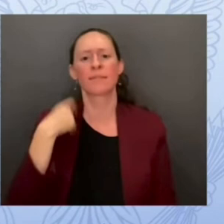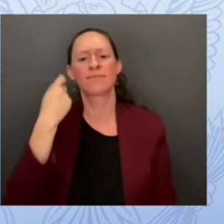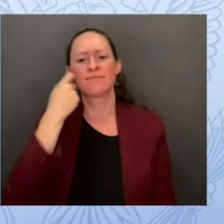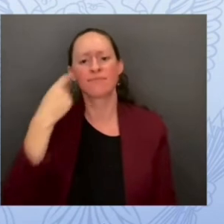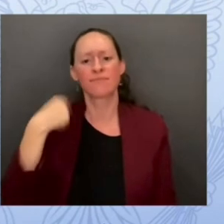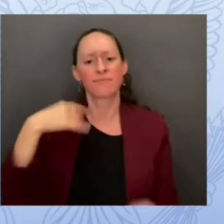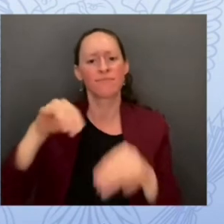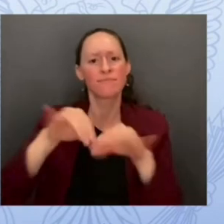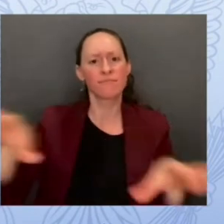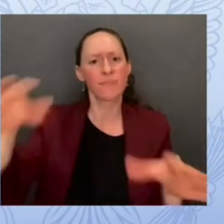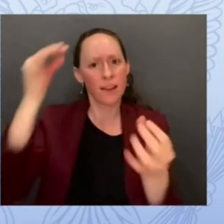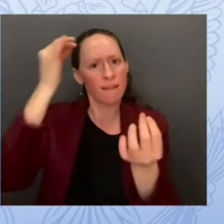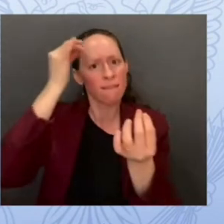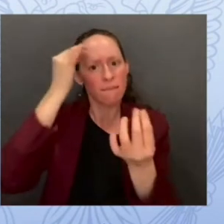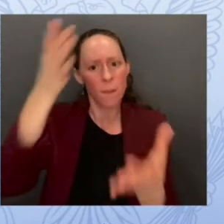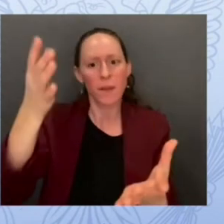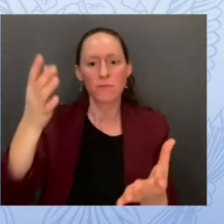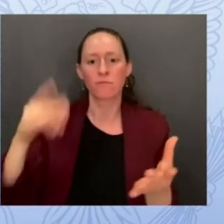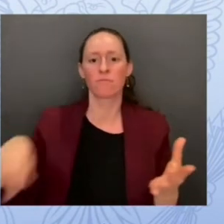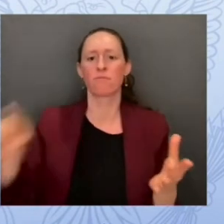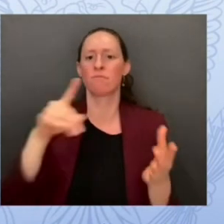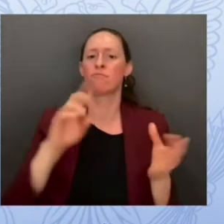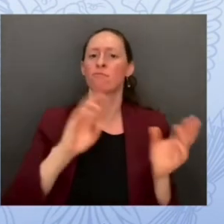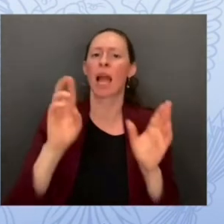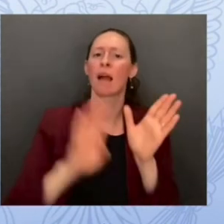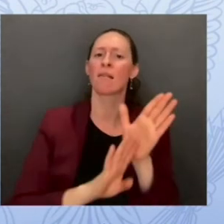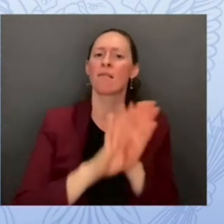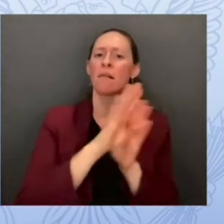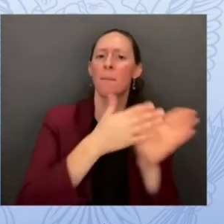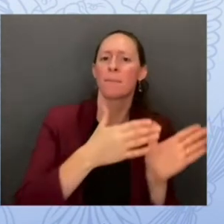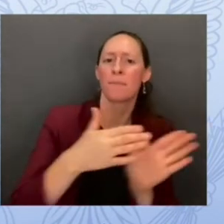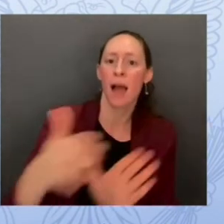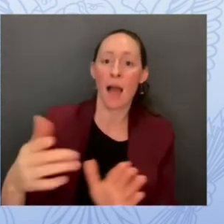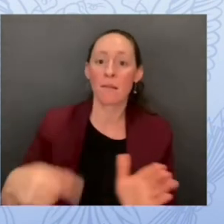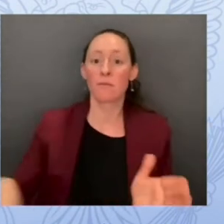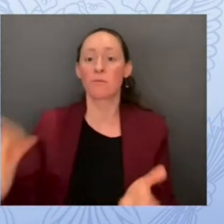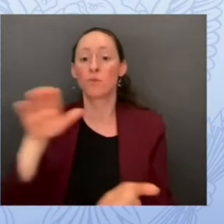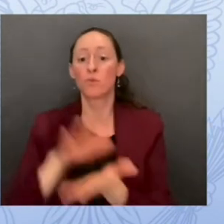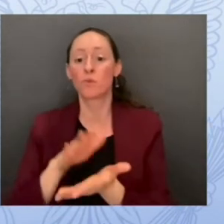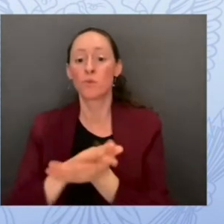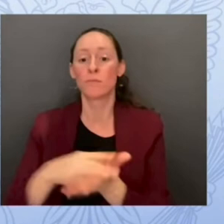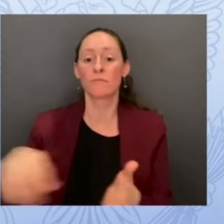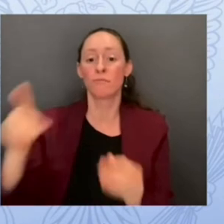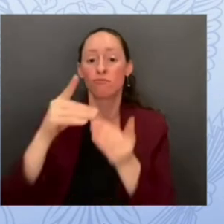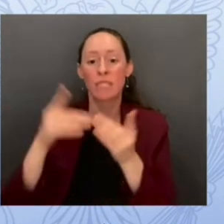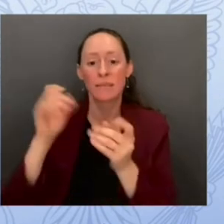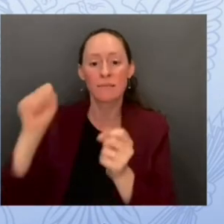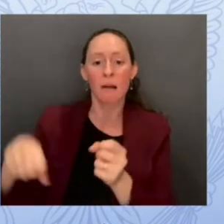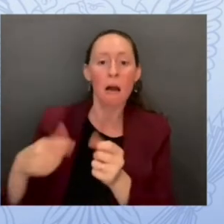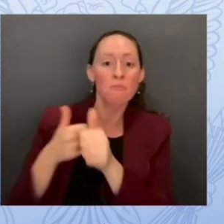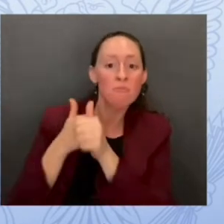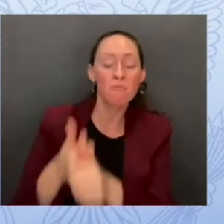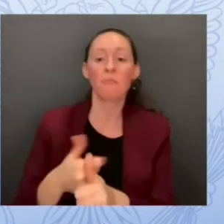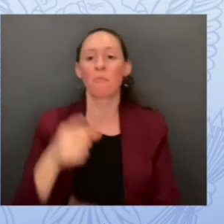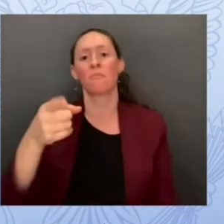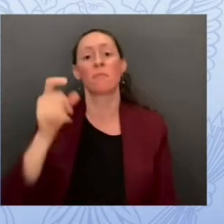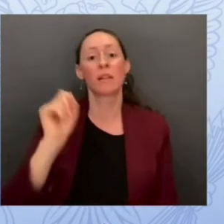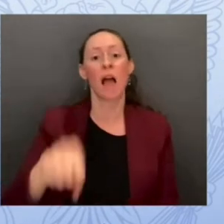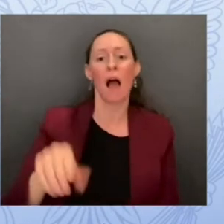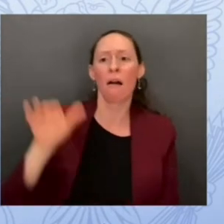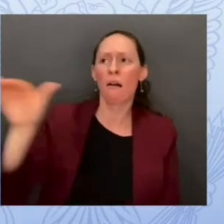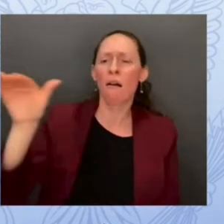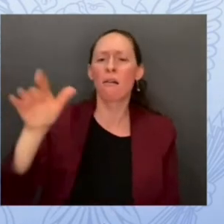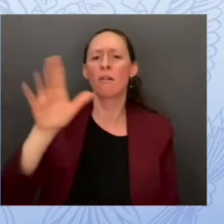you and your schools and school districts know what you should be asking your vendors for and we had a terrific workshop